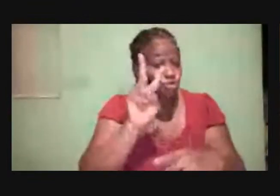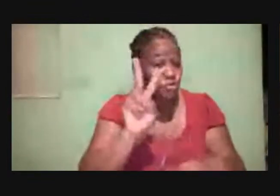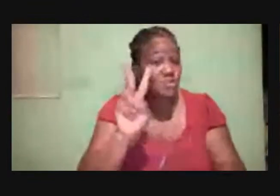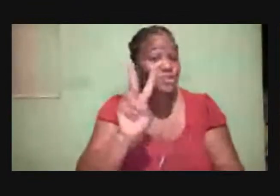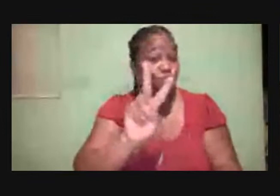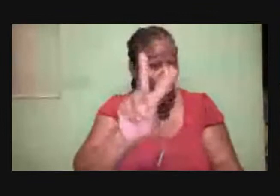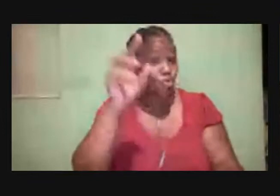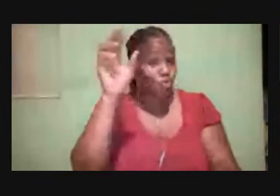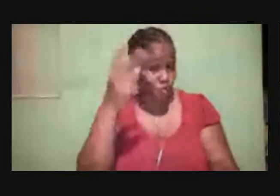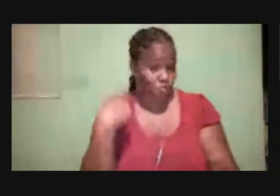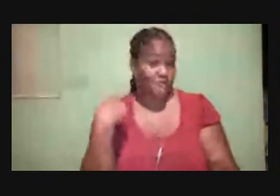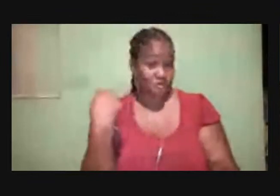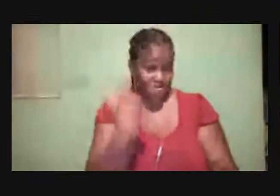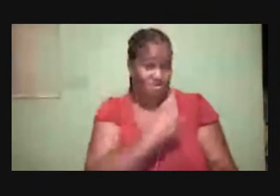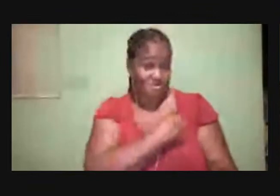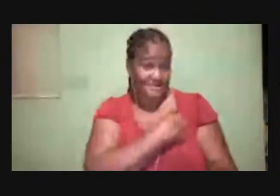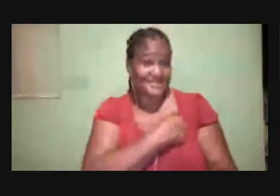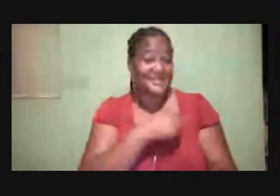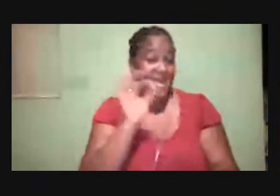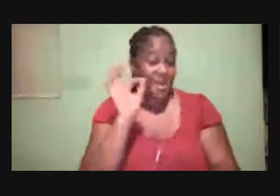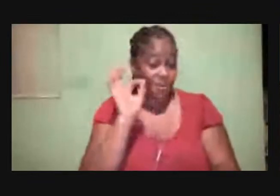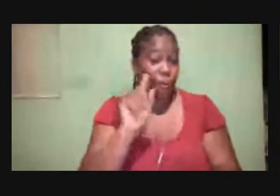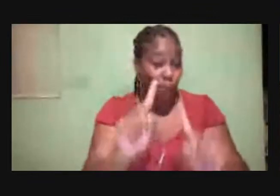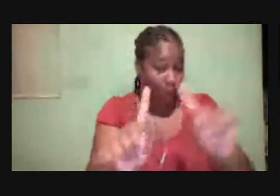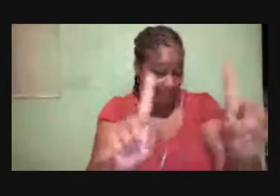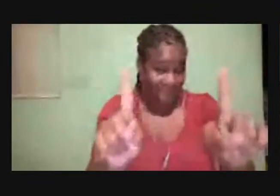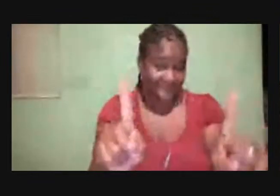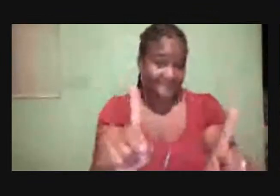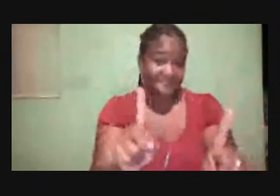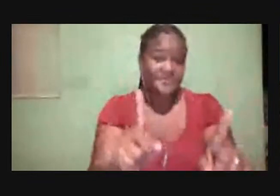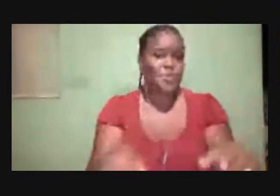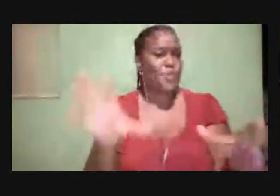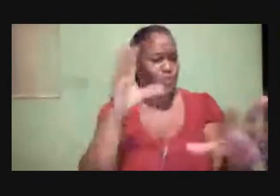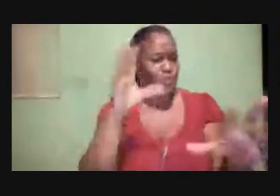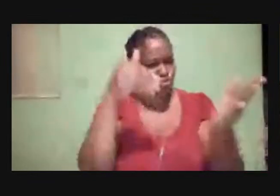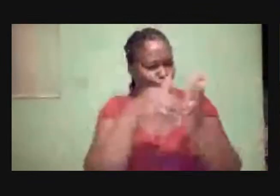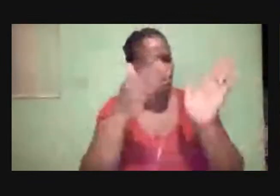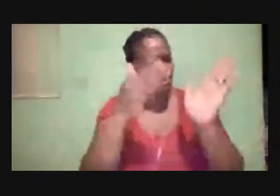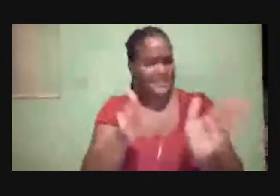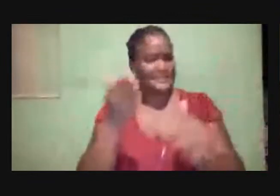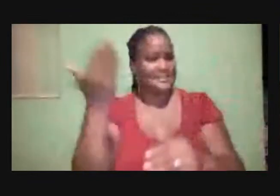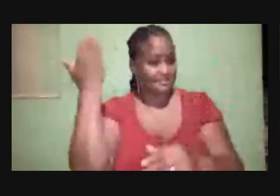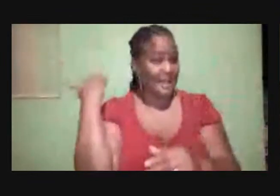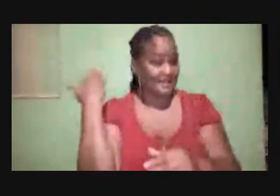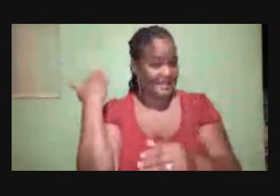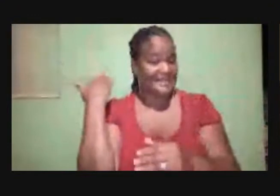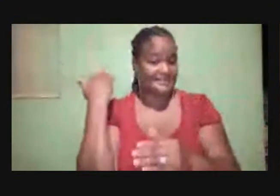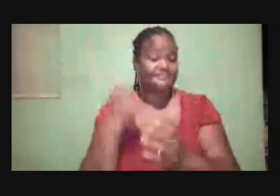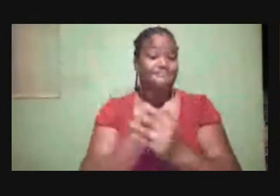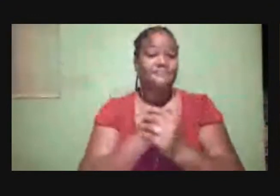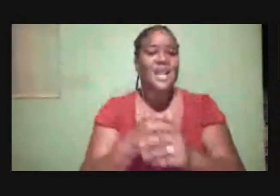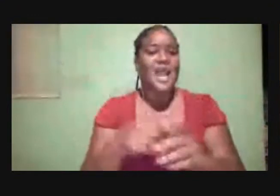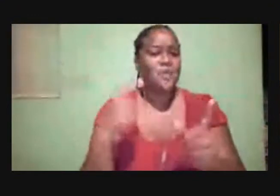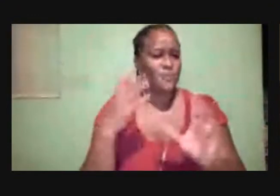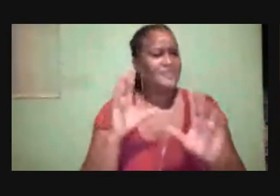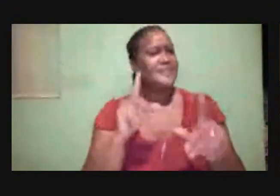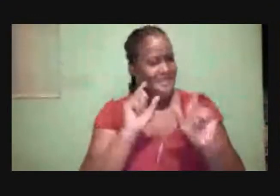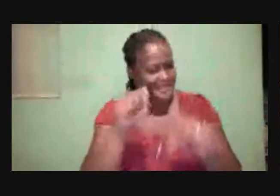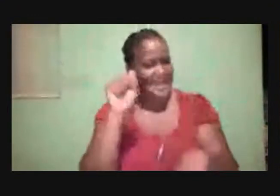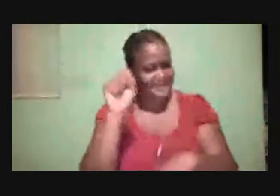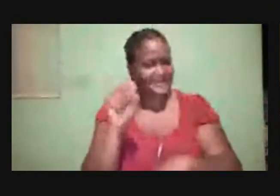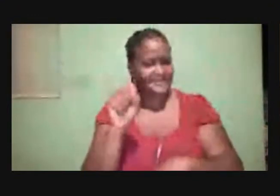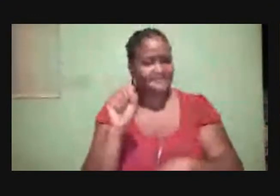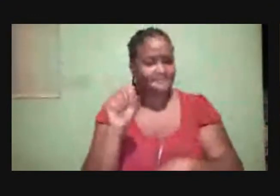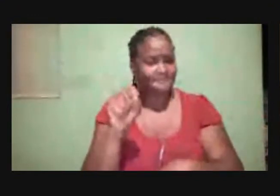at that time we were students at NCU. And we took up the challenge. And